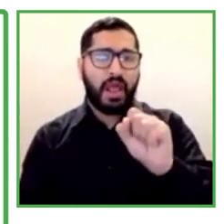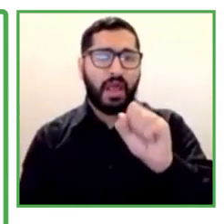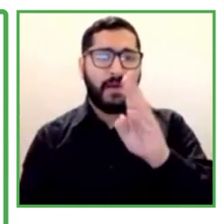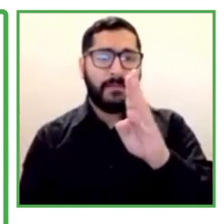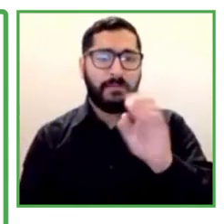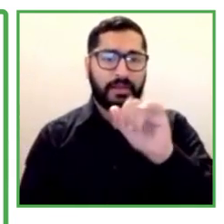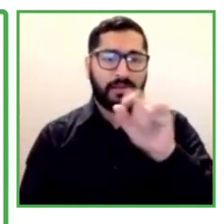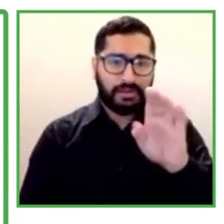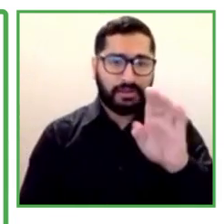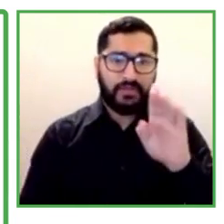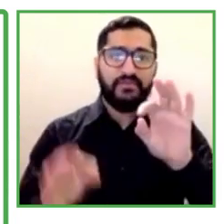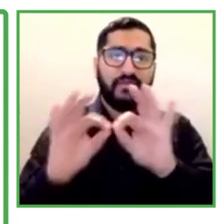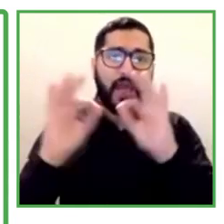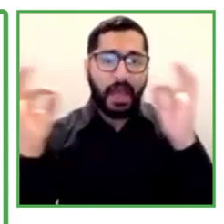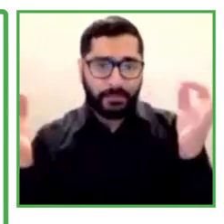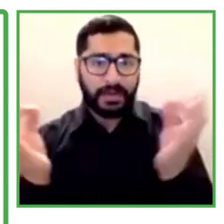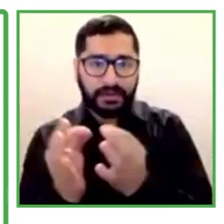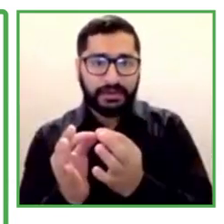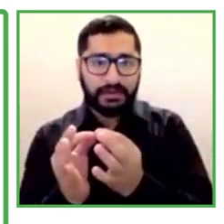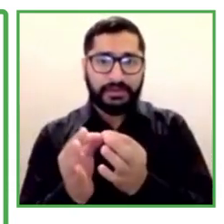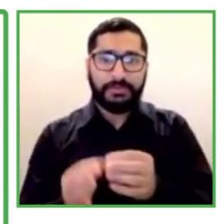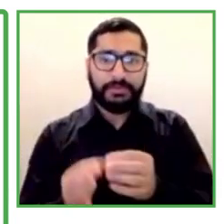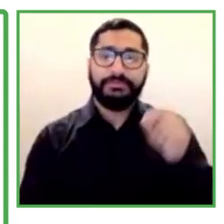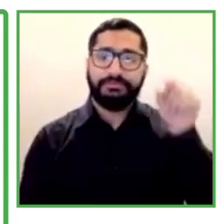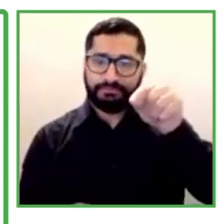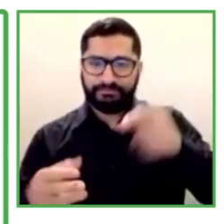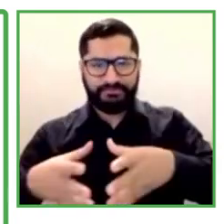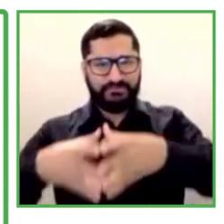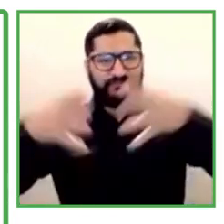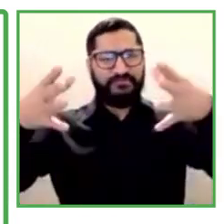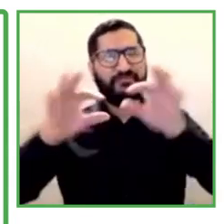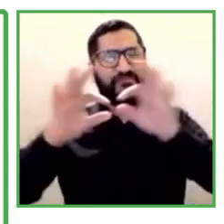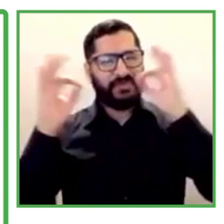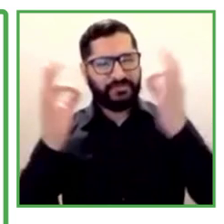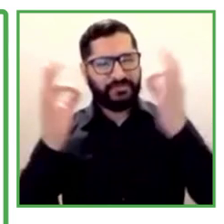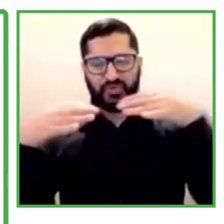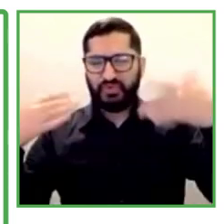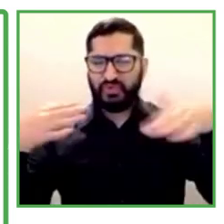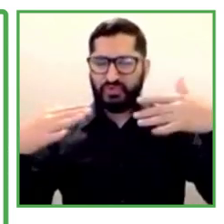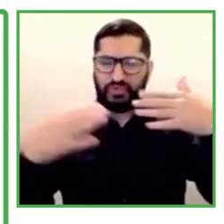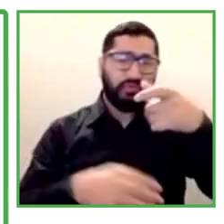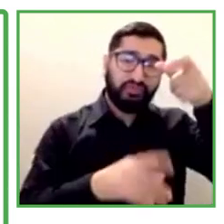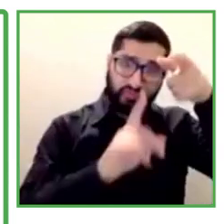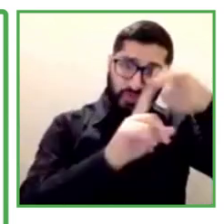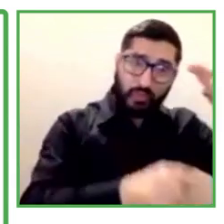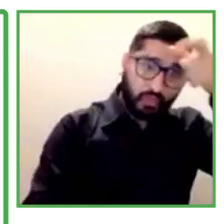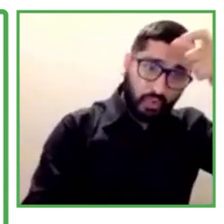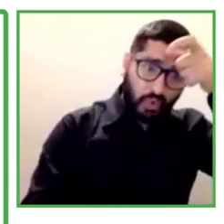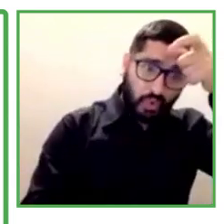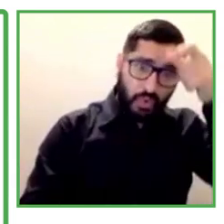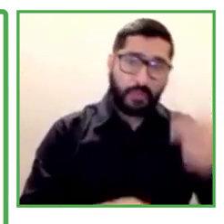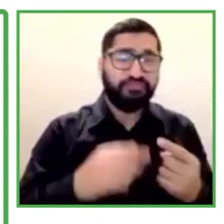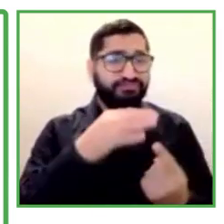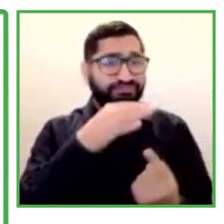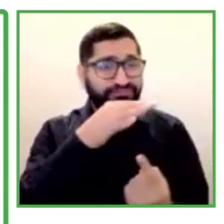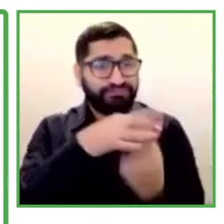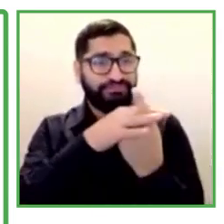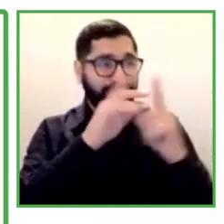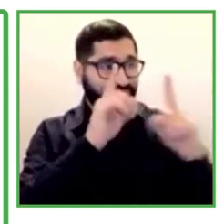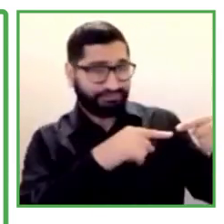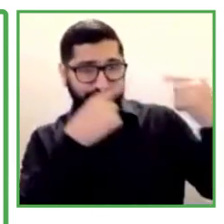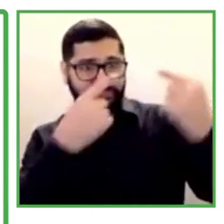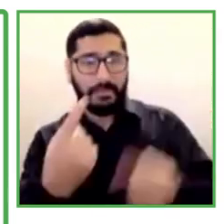1974, we've been contributing to Turkey's social development, especially